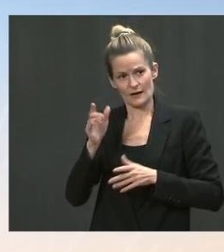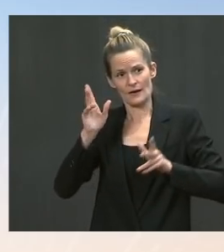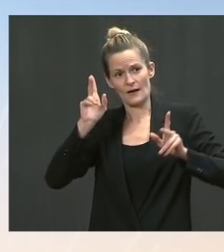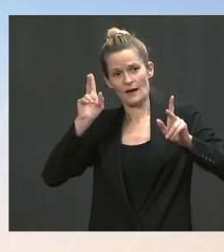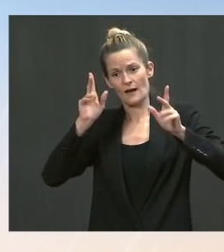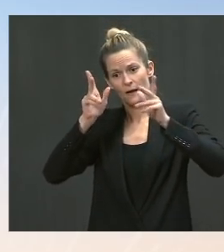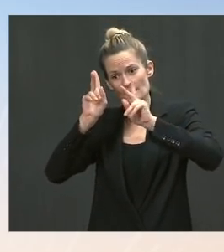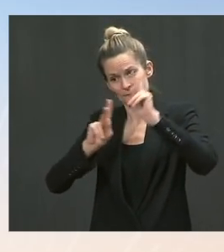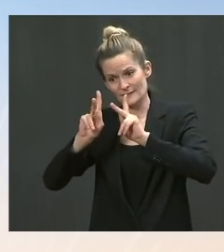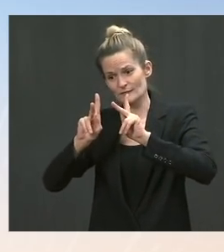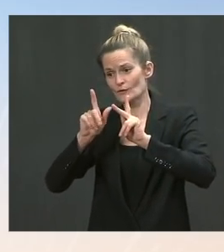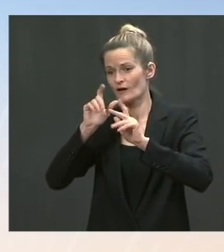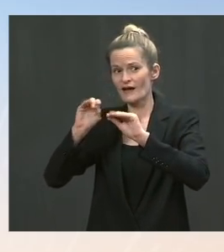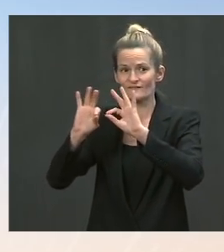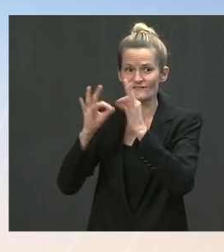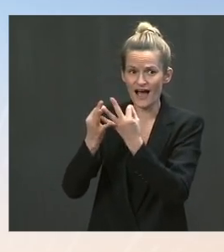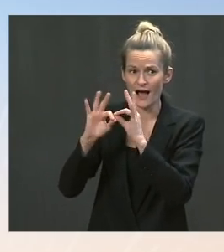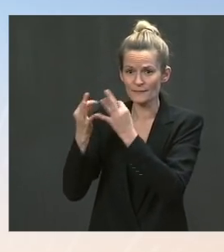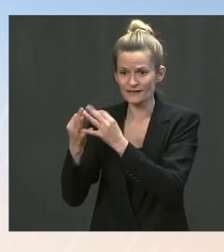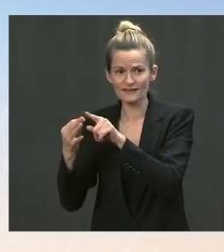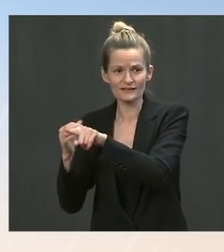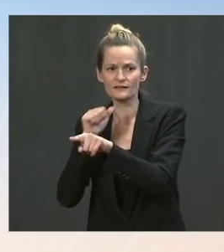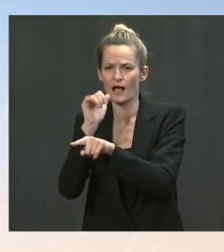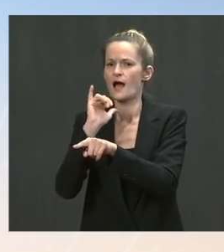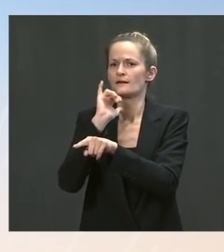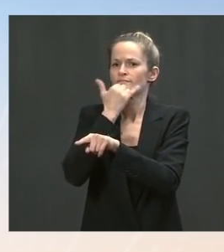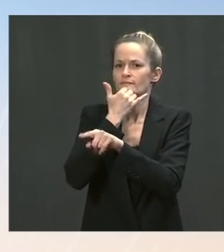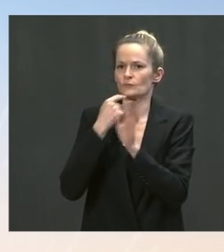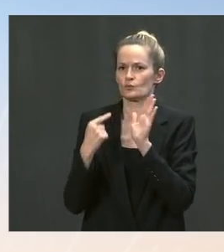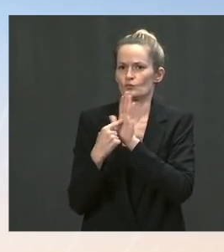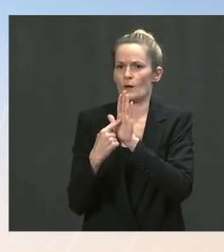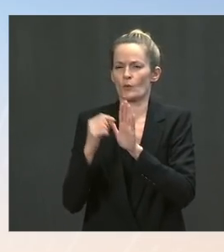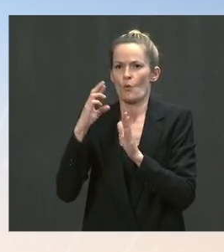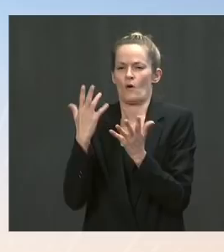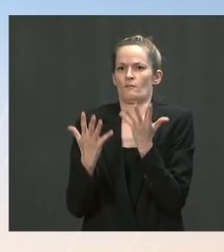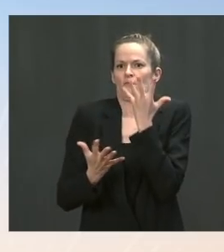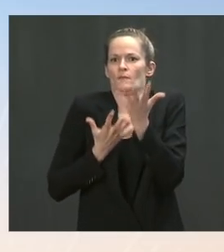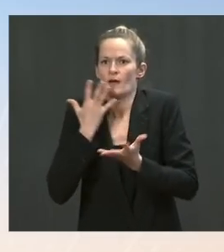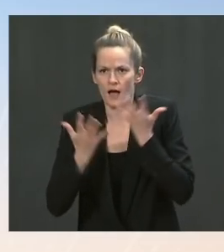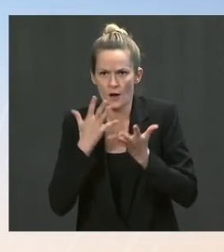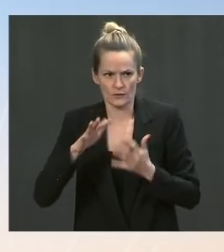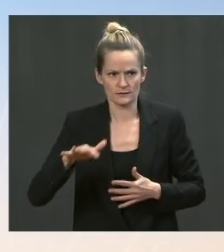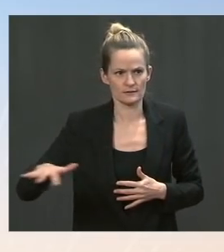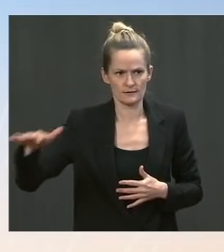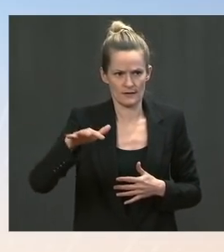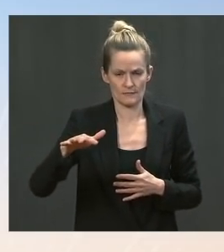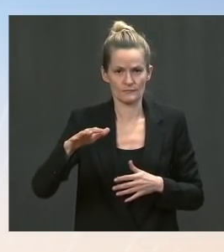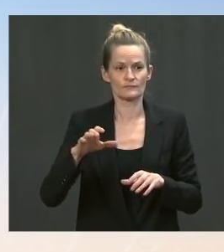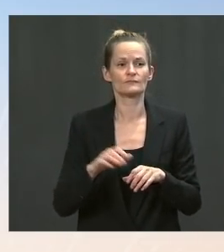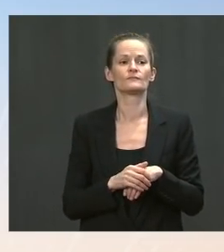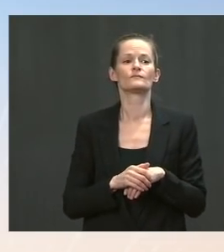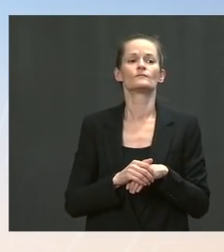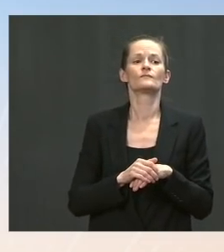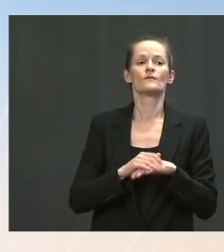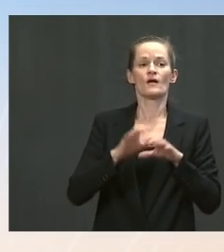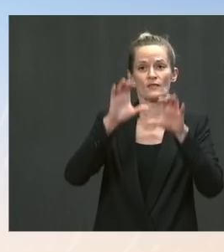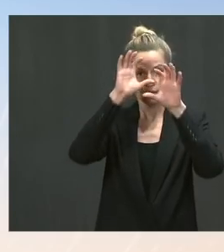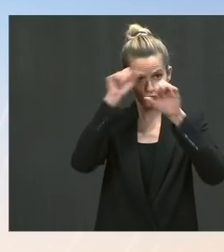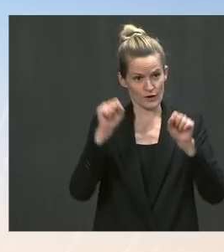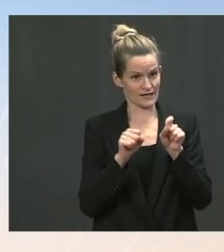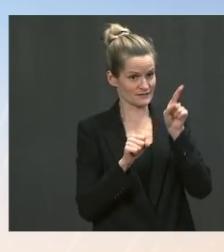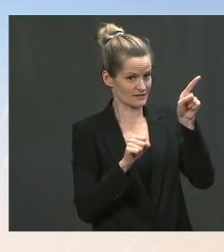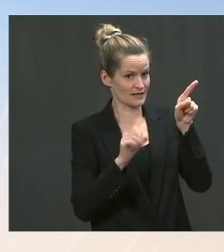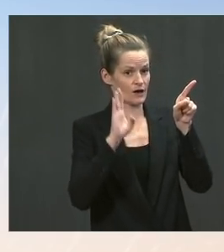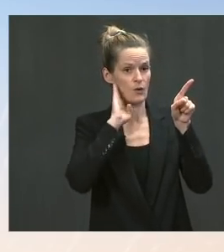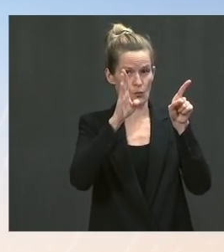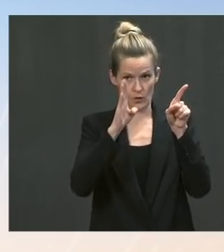committed to that pledge he made during the campaign. Of course, any steps would be taken by the Department of Justice. The And secondly, I want